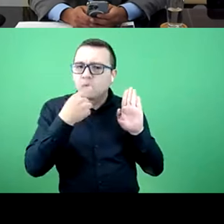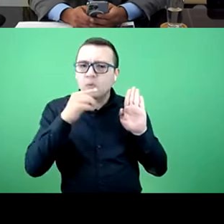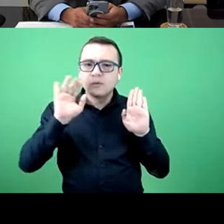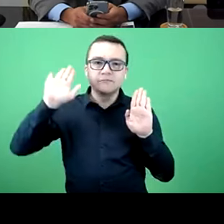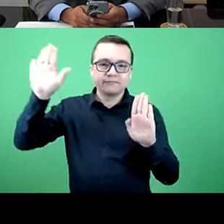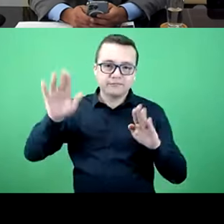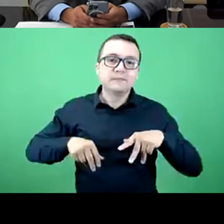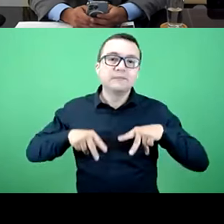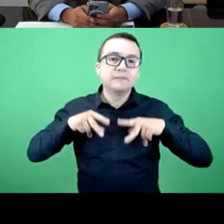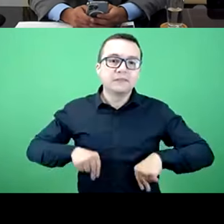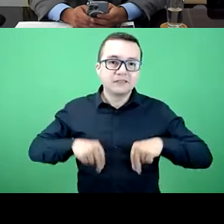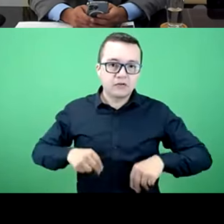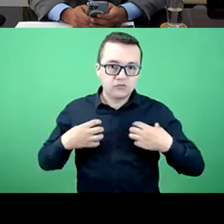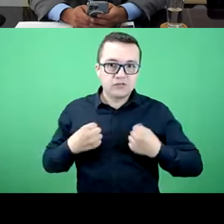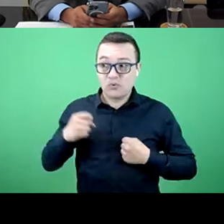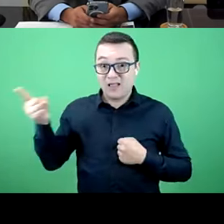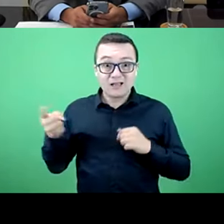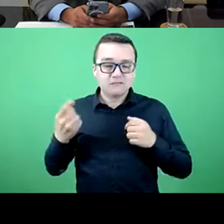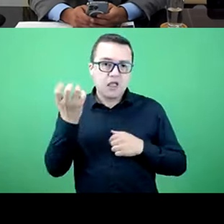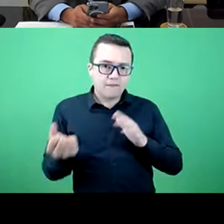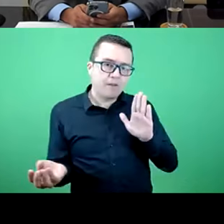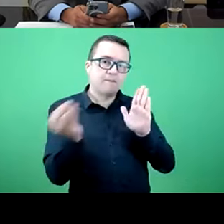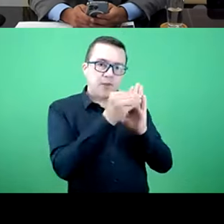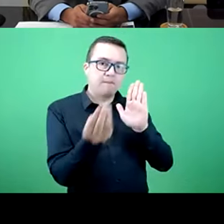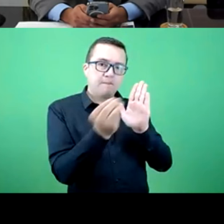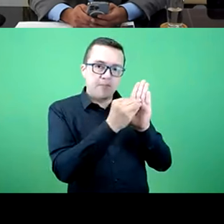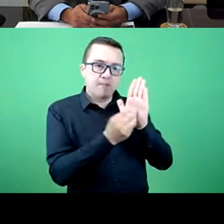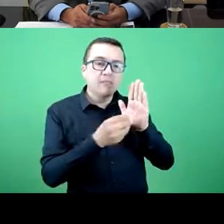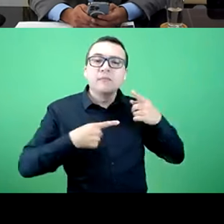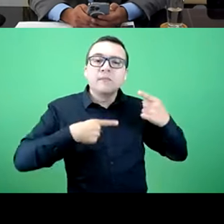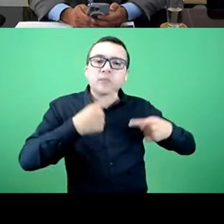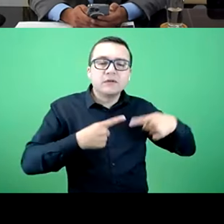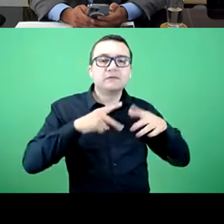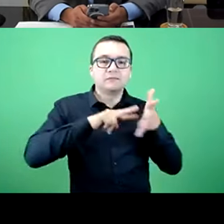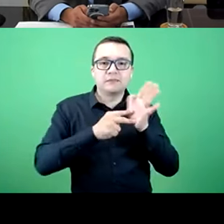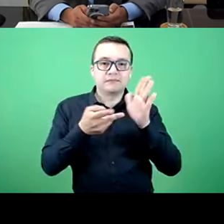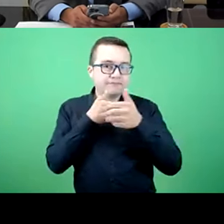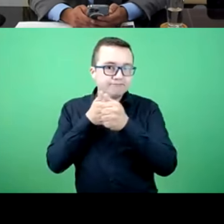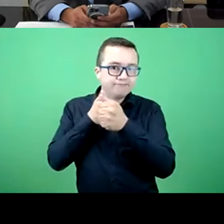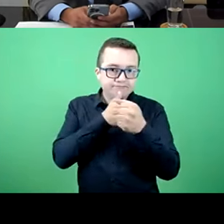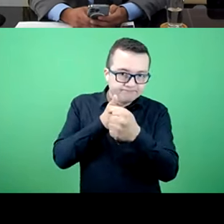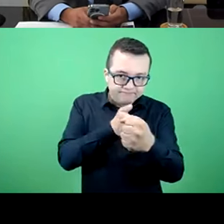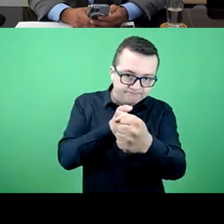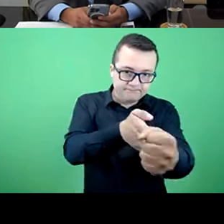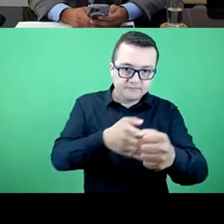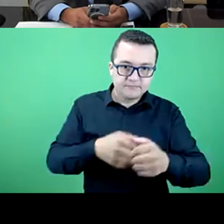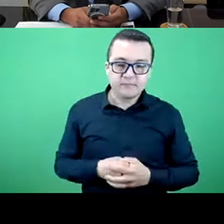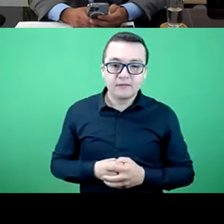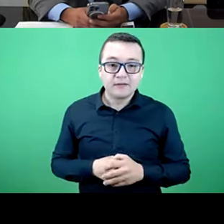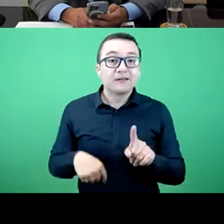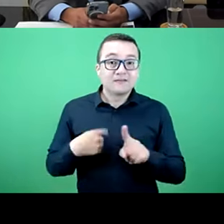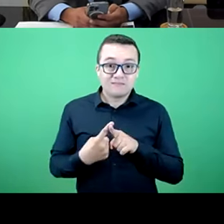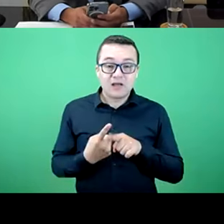by the Ministry of Health, they direct, they give the